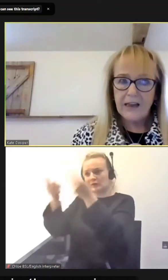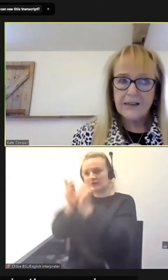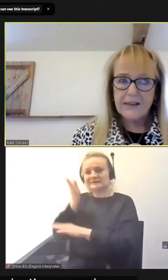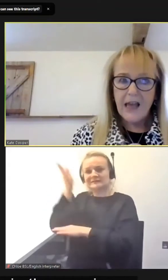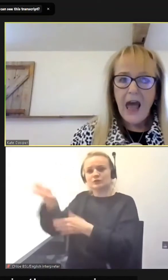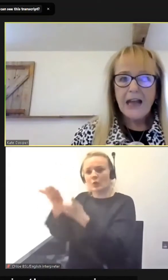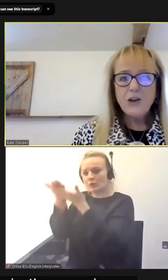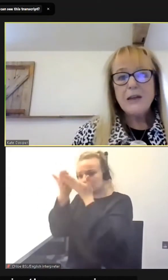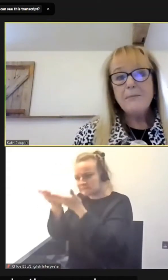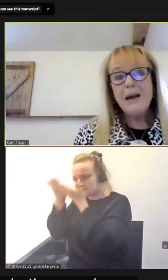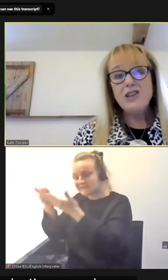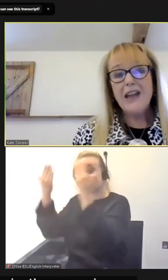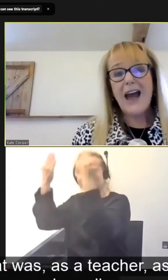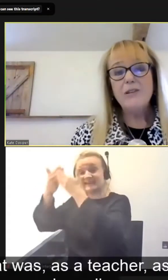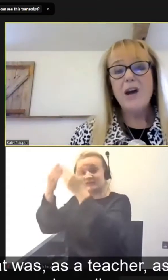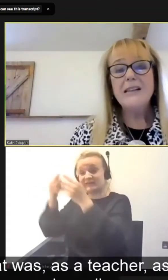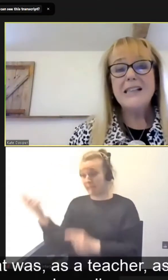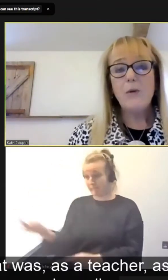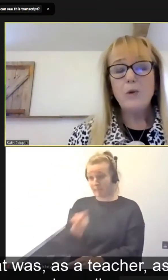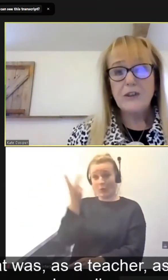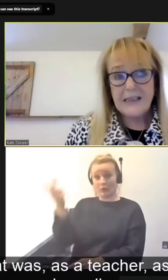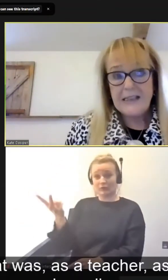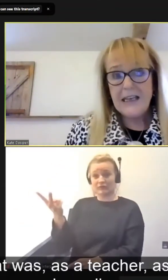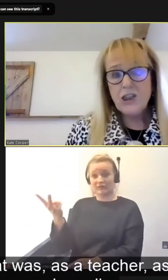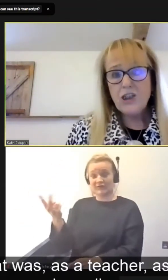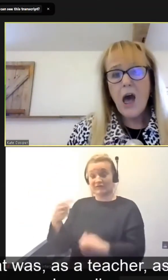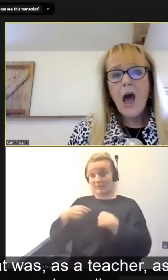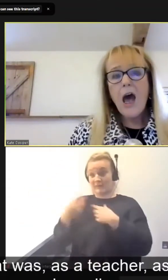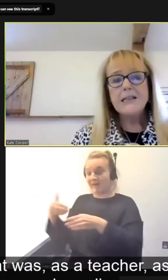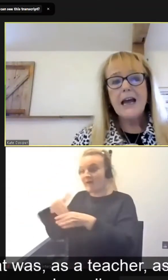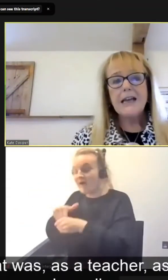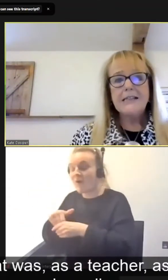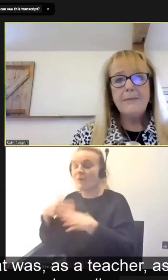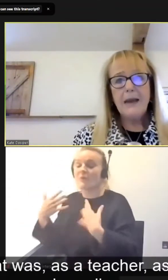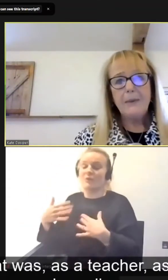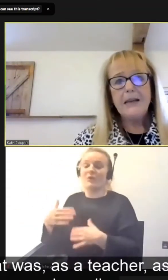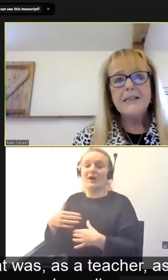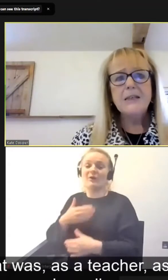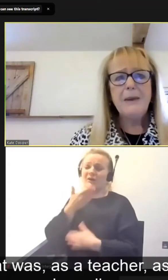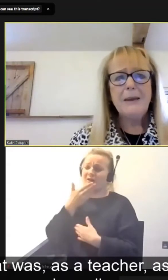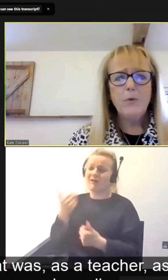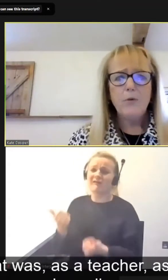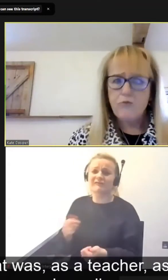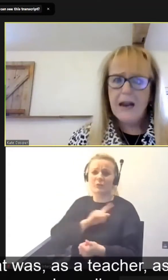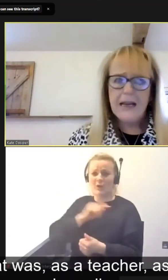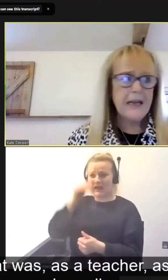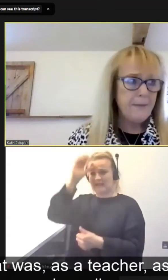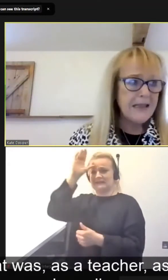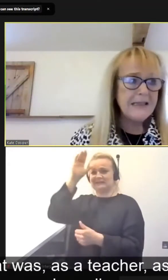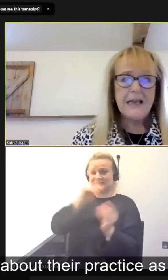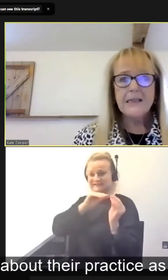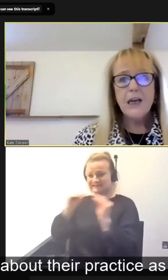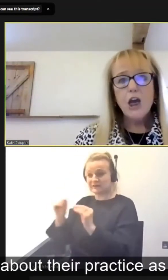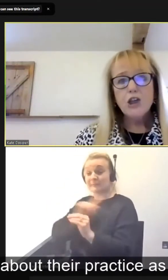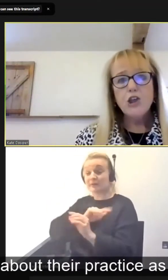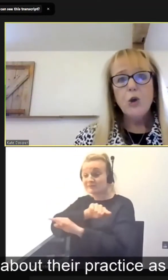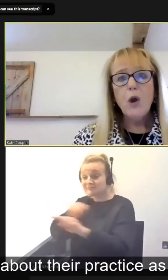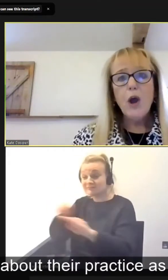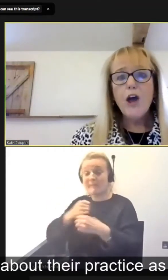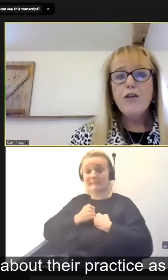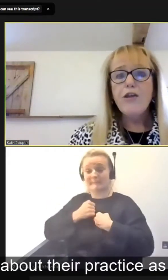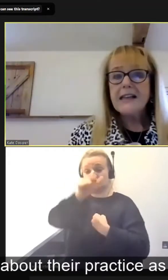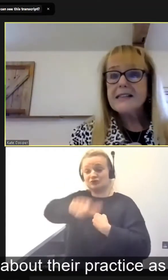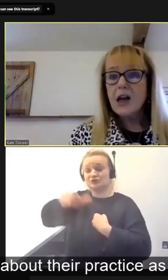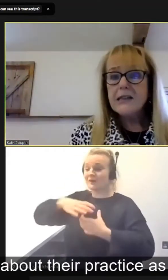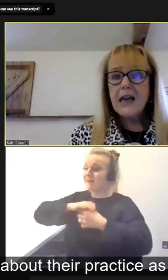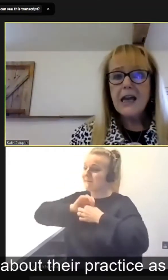evenings. And you can imagine how nice that was as a teacher, as an academic, because these people were really committed to